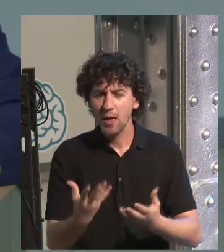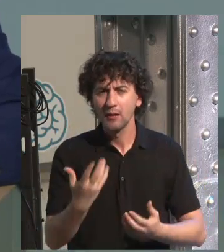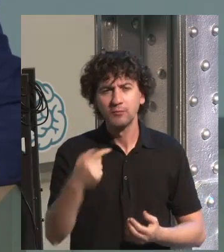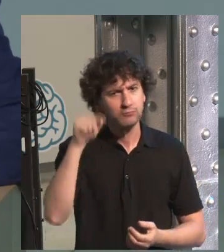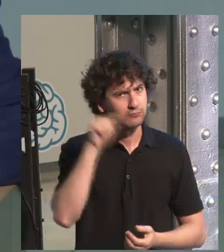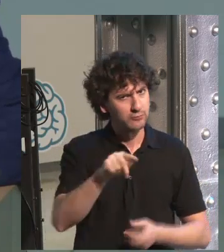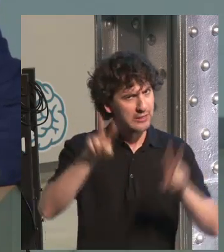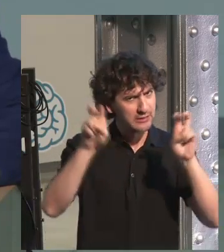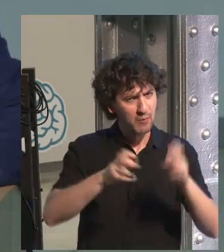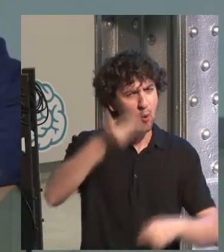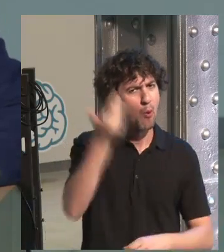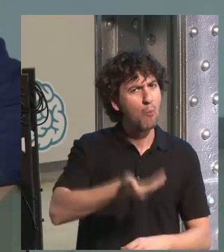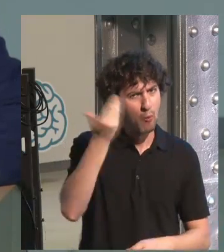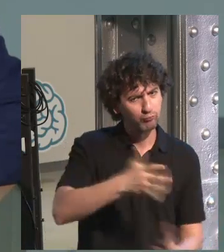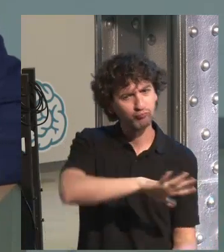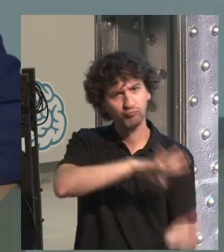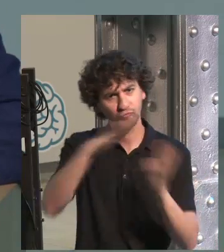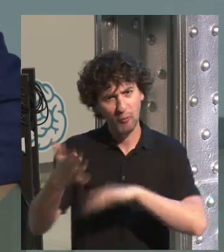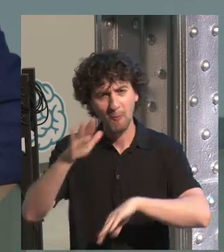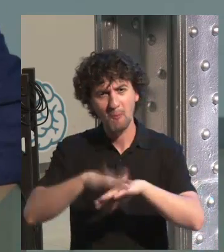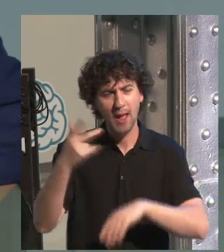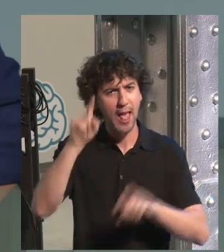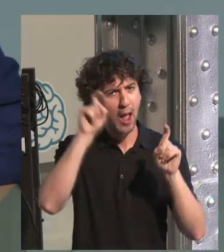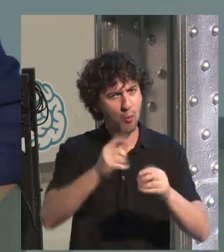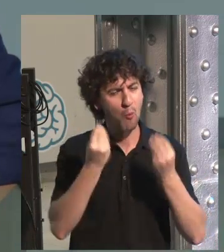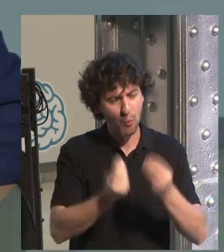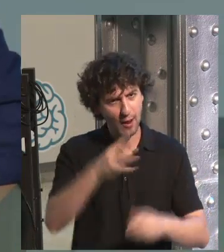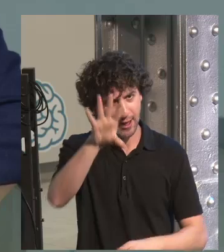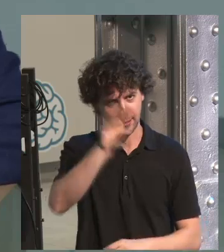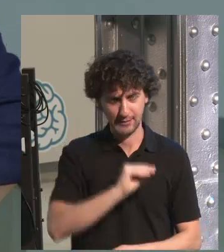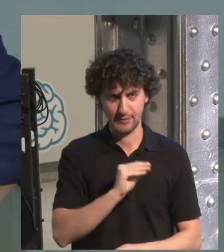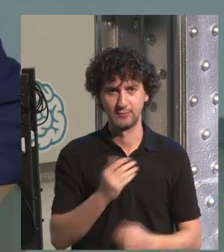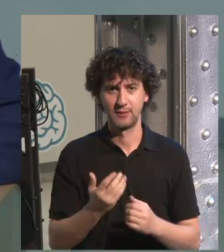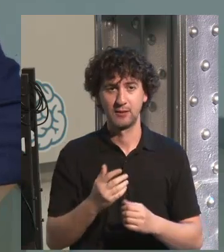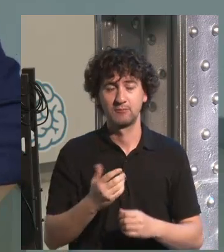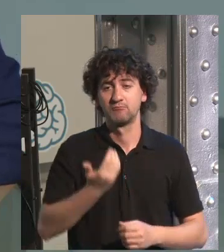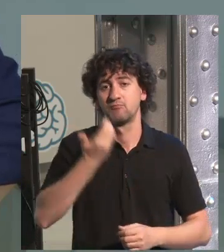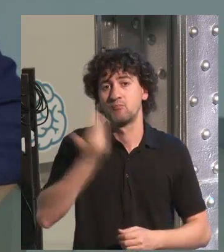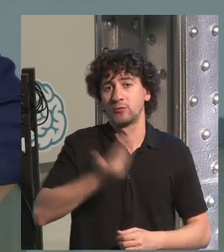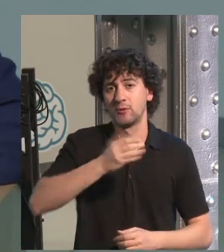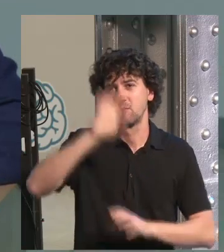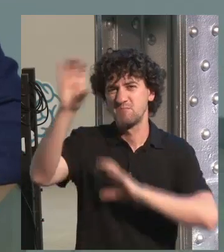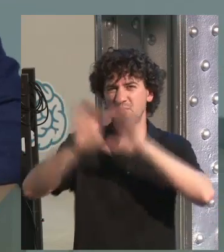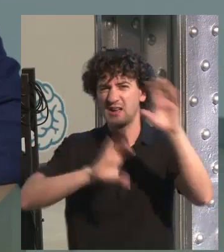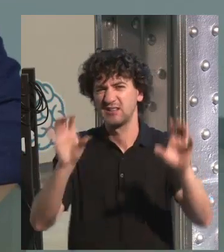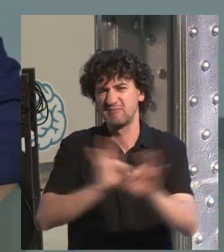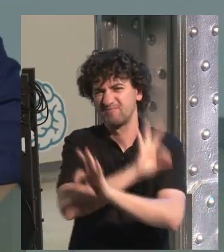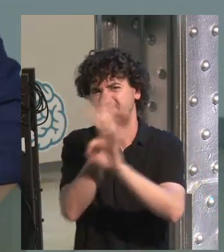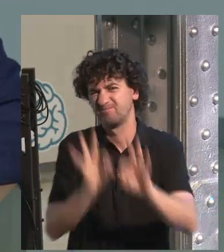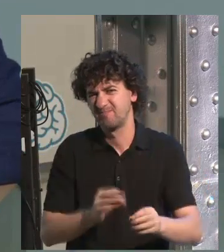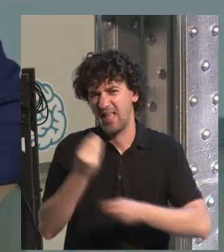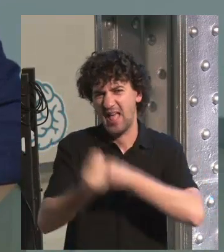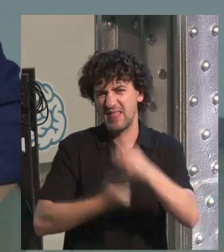And believe me, this is vital when creating a new teaching